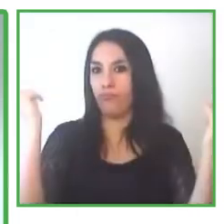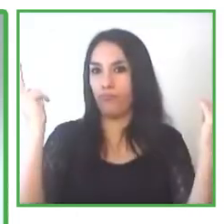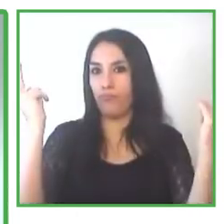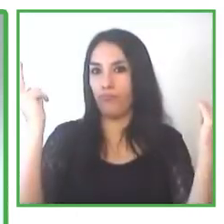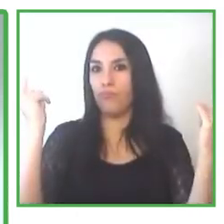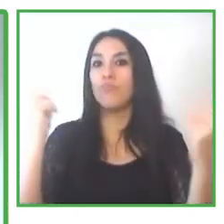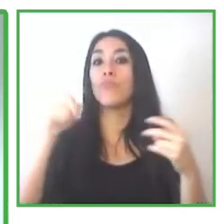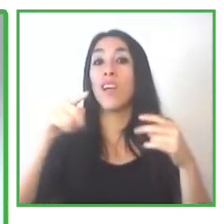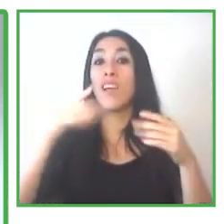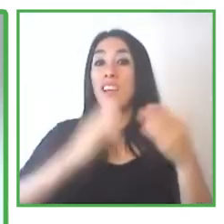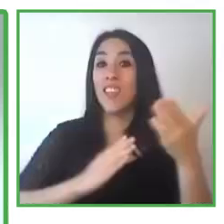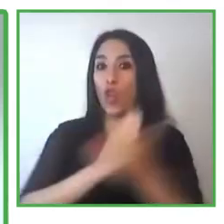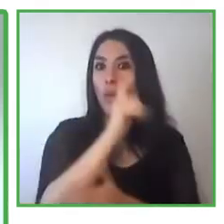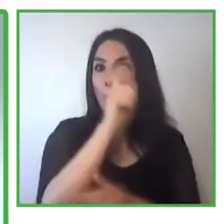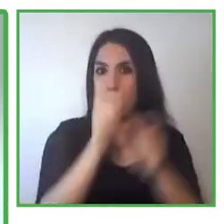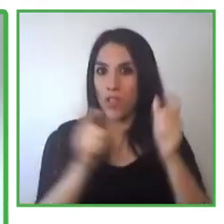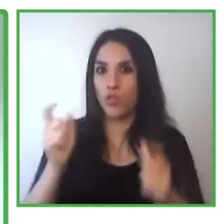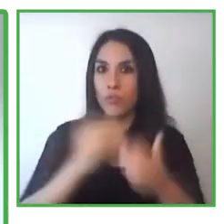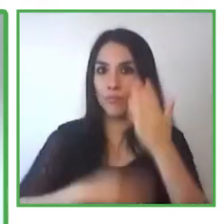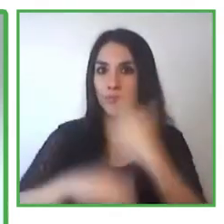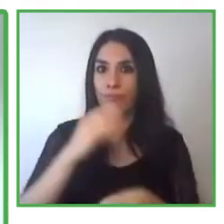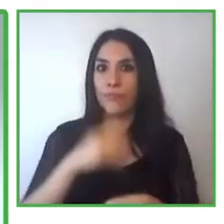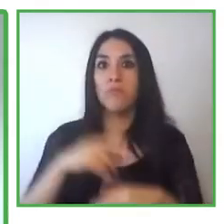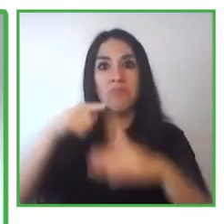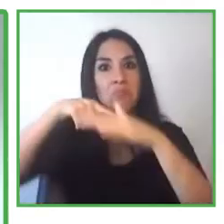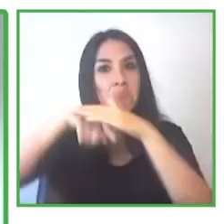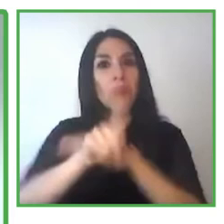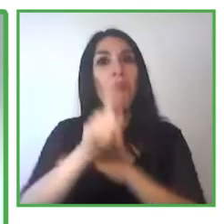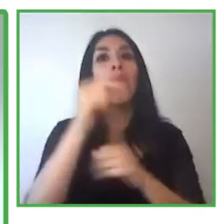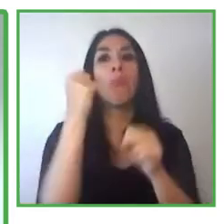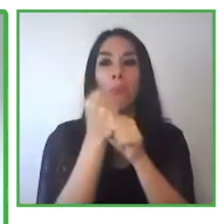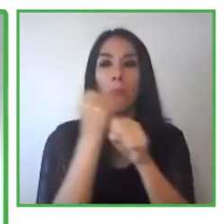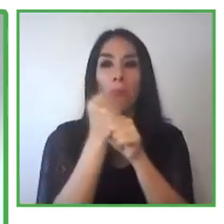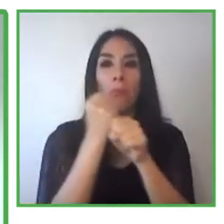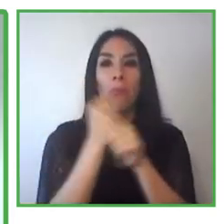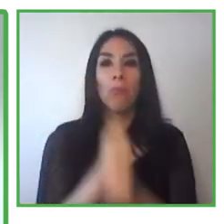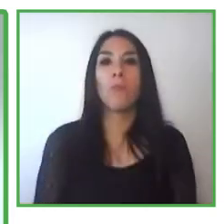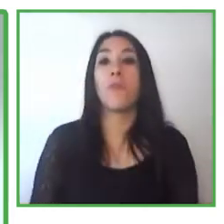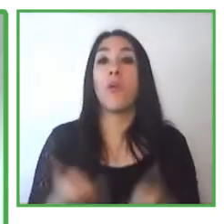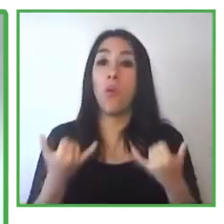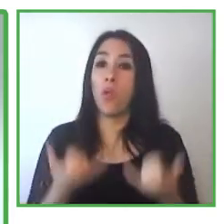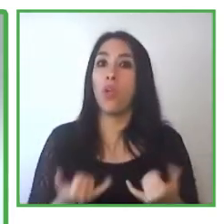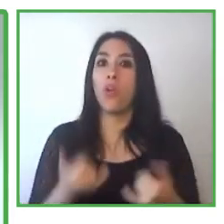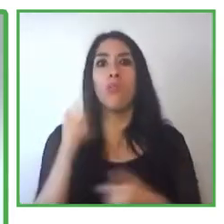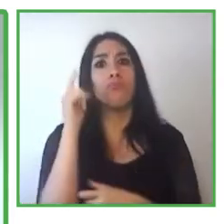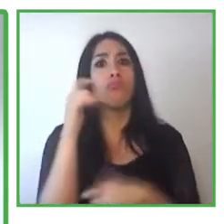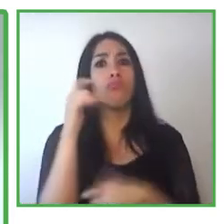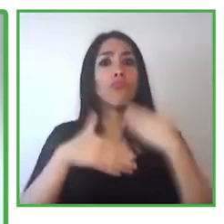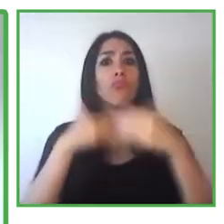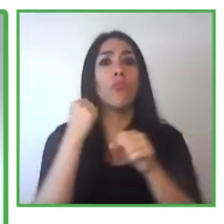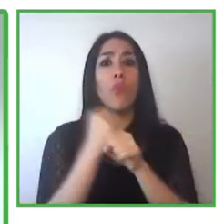21, and more than 3,000 people